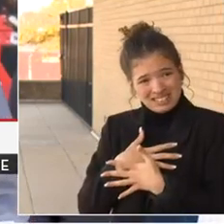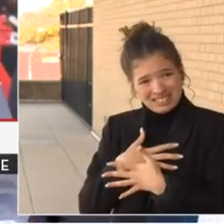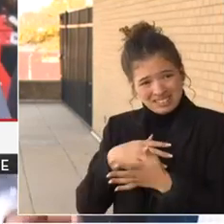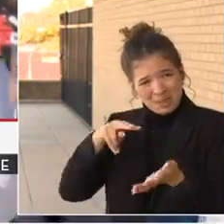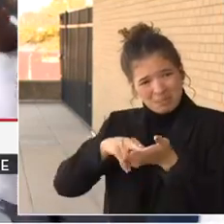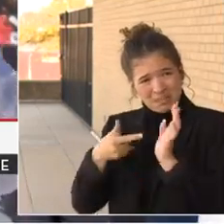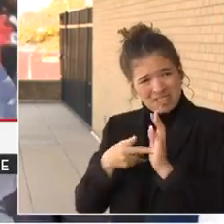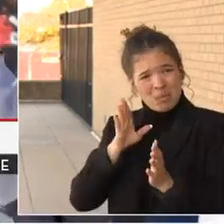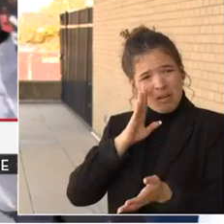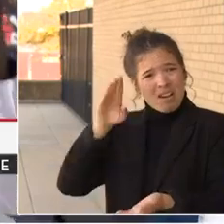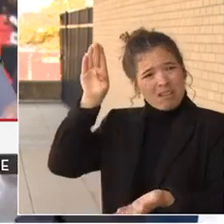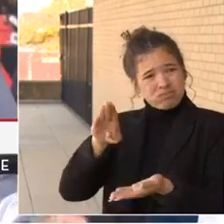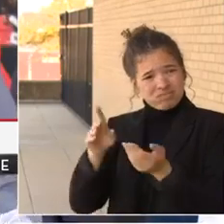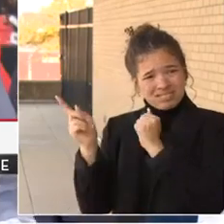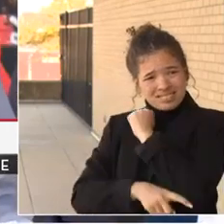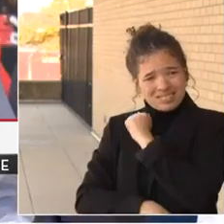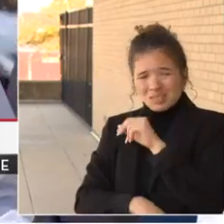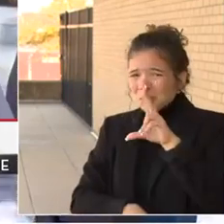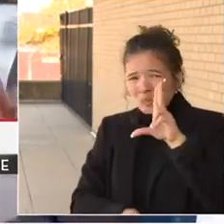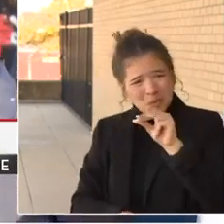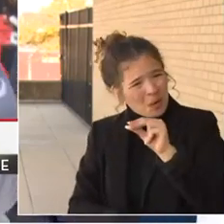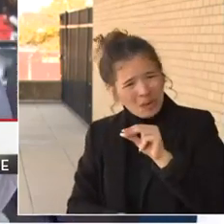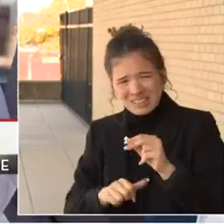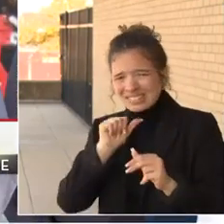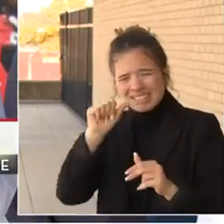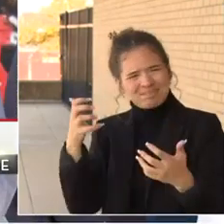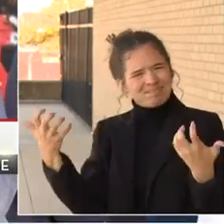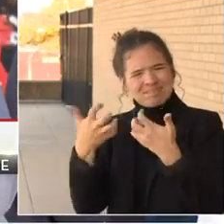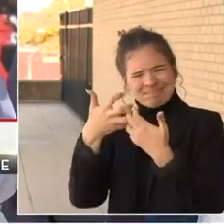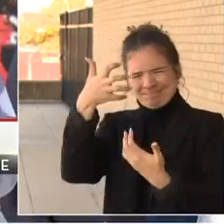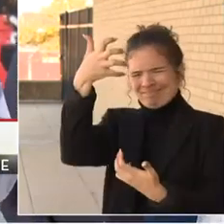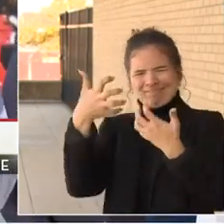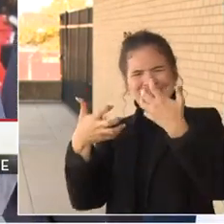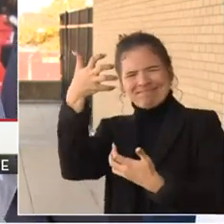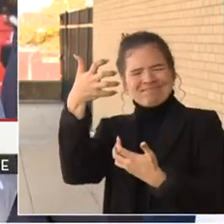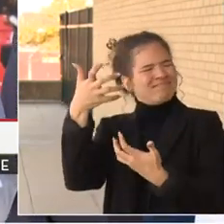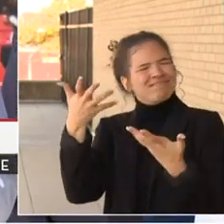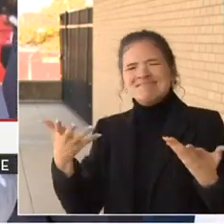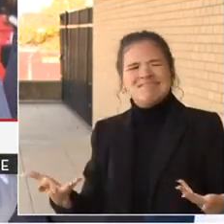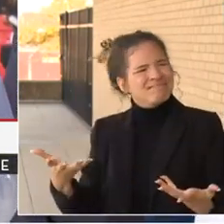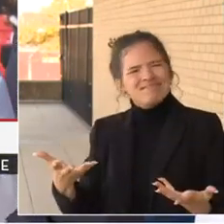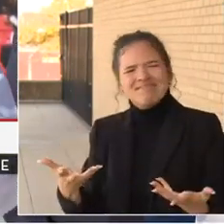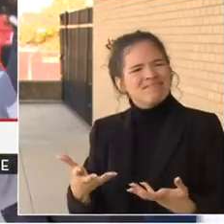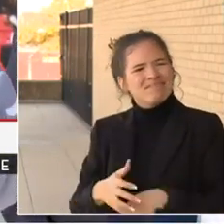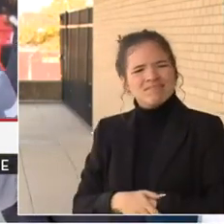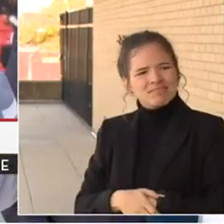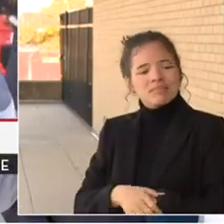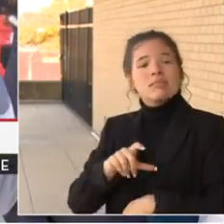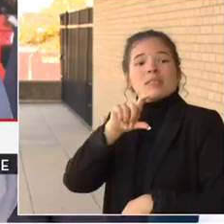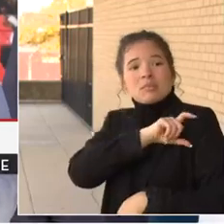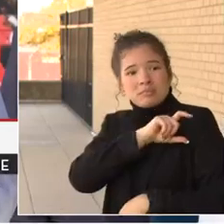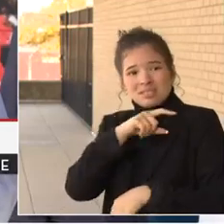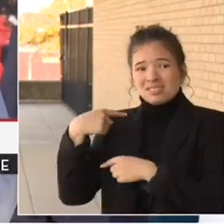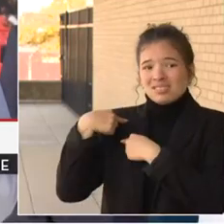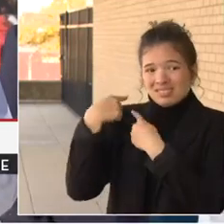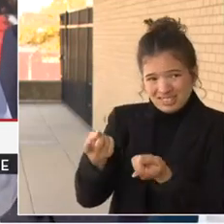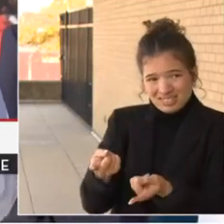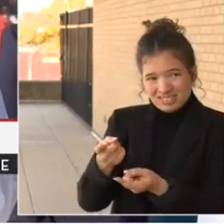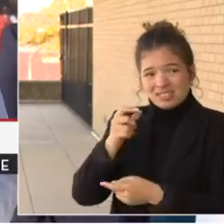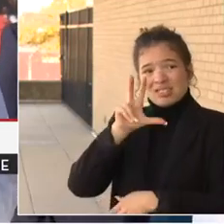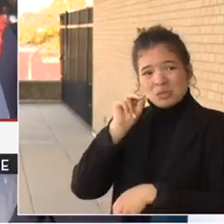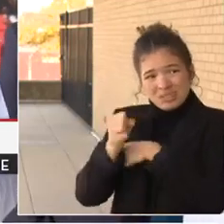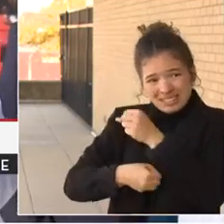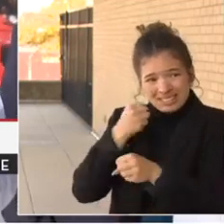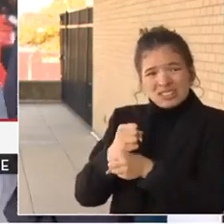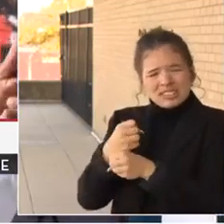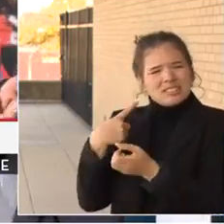That just does not gel for me as the police chief. I've been in this city. I've been a police officer here for over 30 years. I talk to victims and